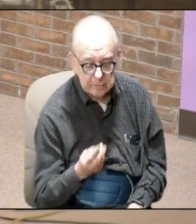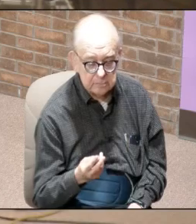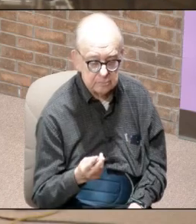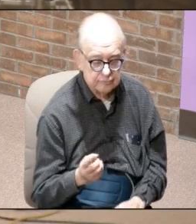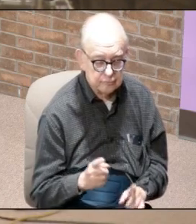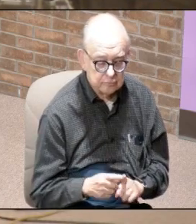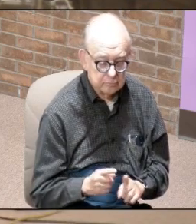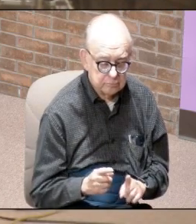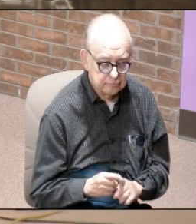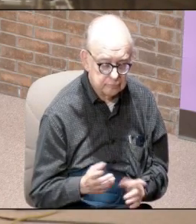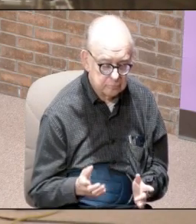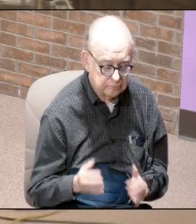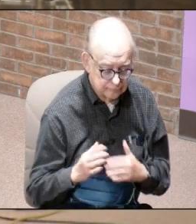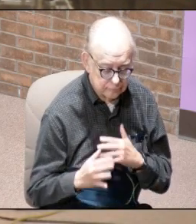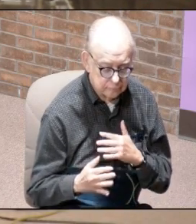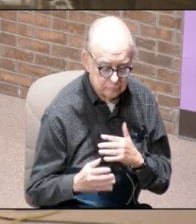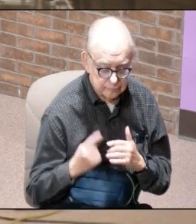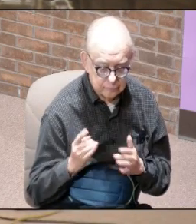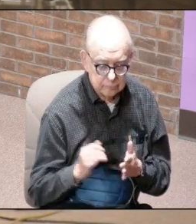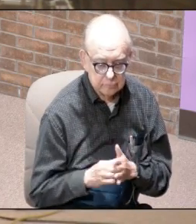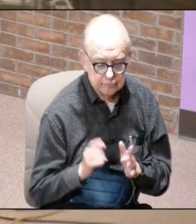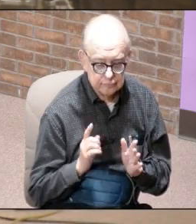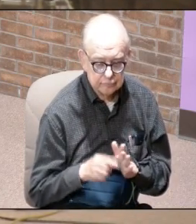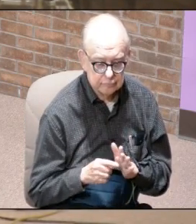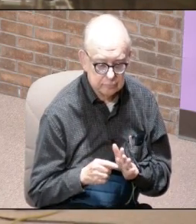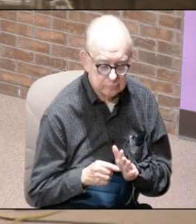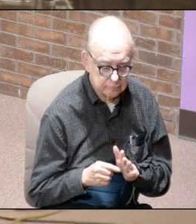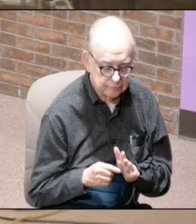like a trumpet now think about this for a minute